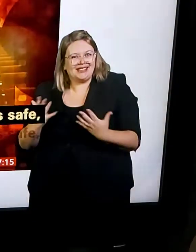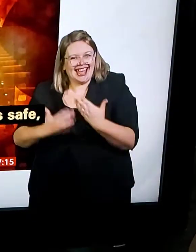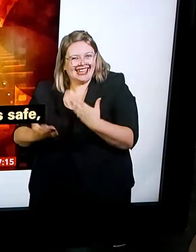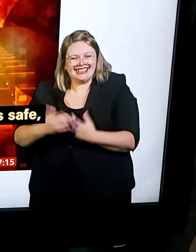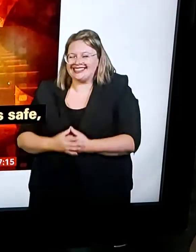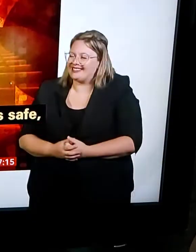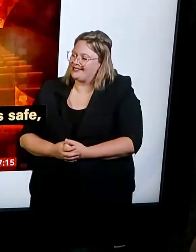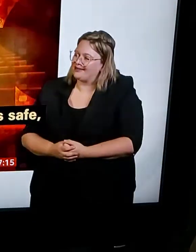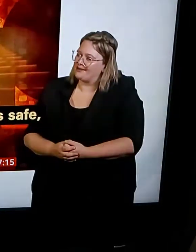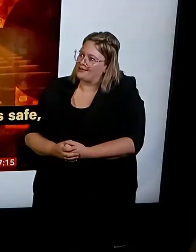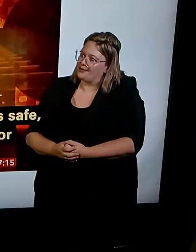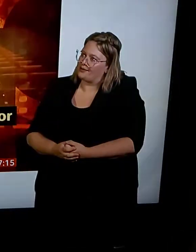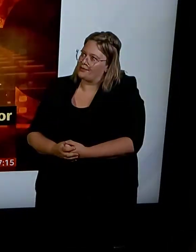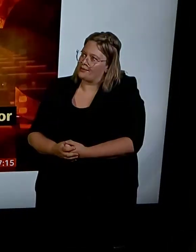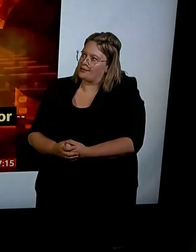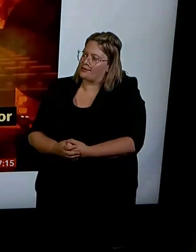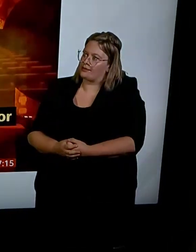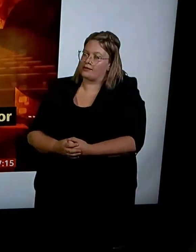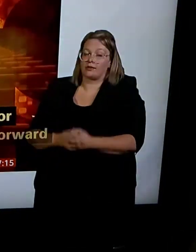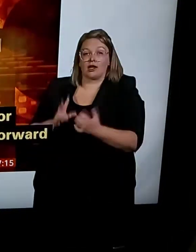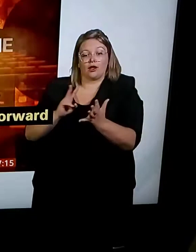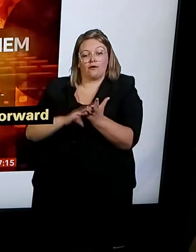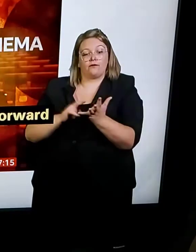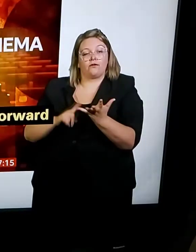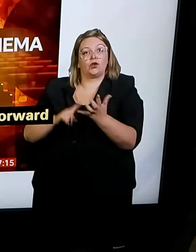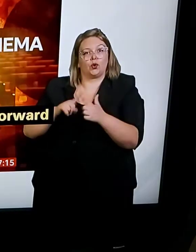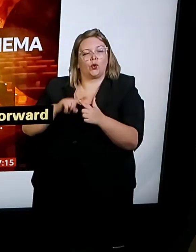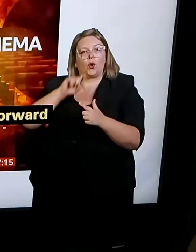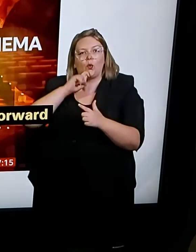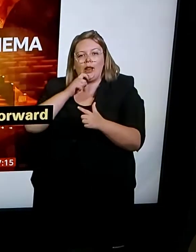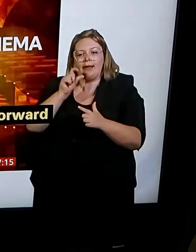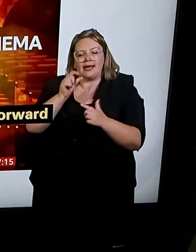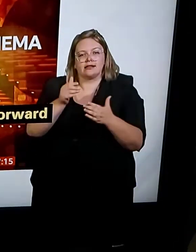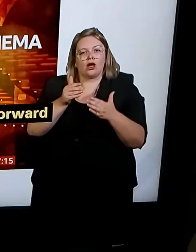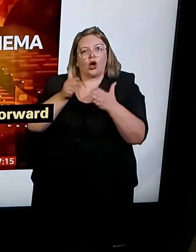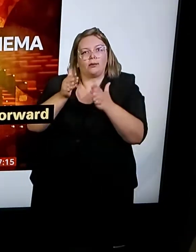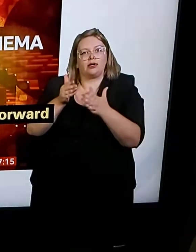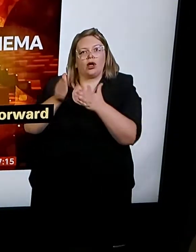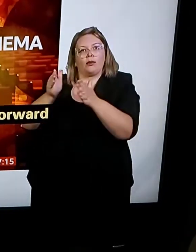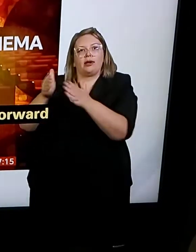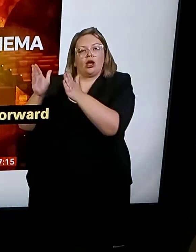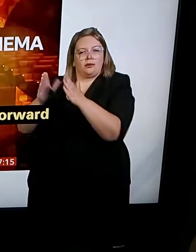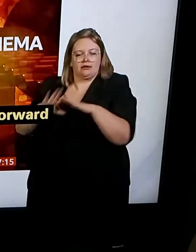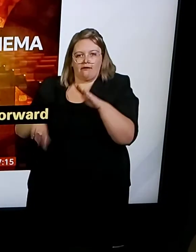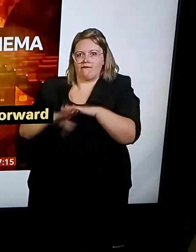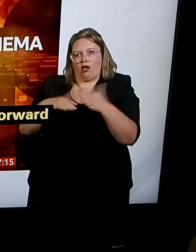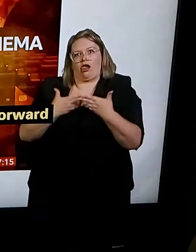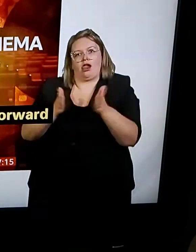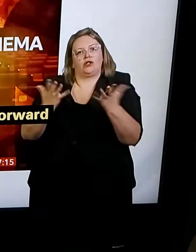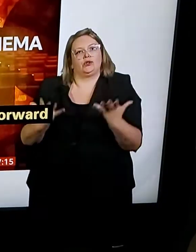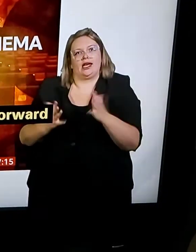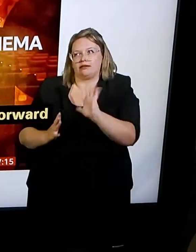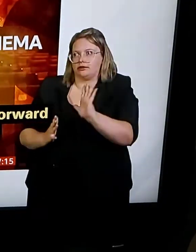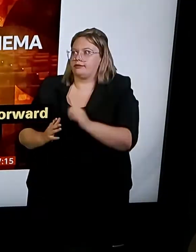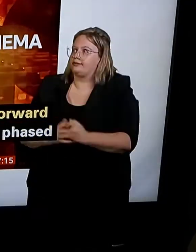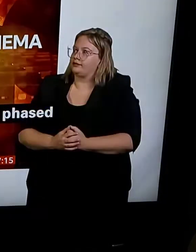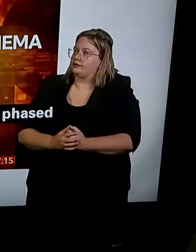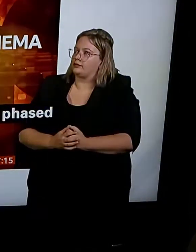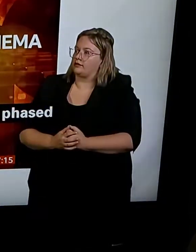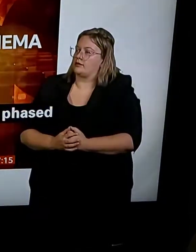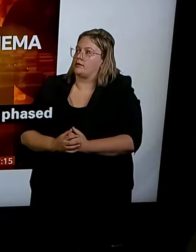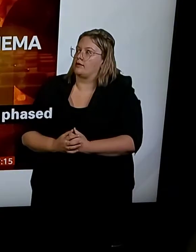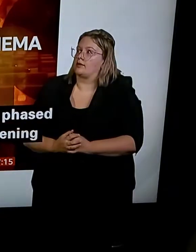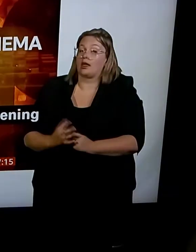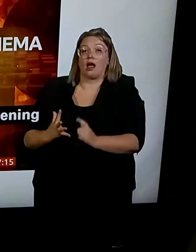Ghana. The project started when Tom made seven boxes containing enough food for one family for one movie, which he then handed out to